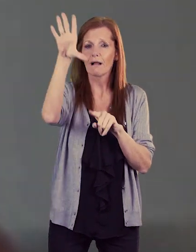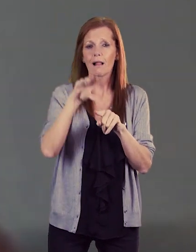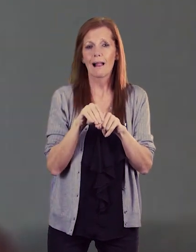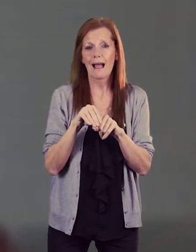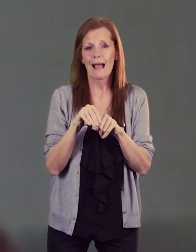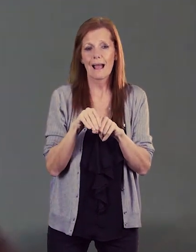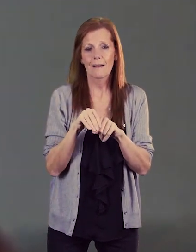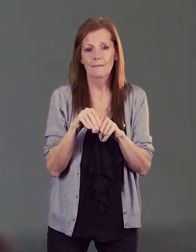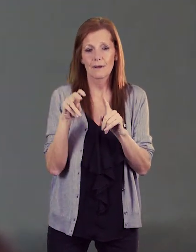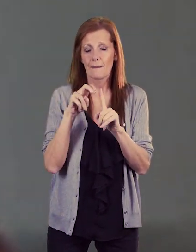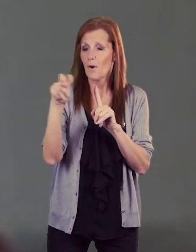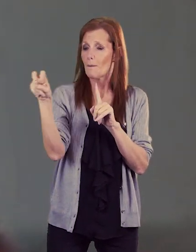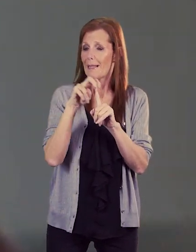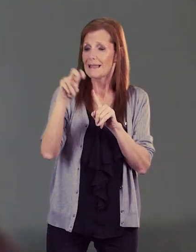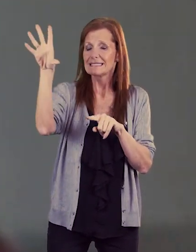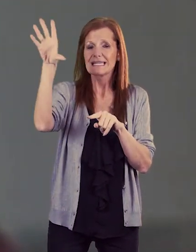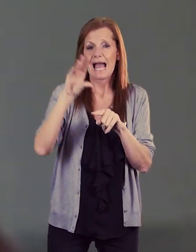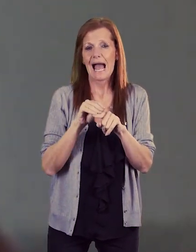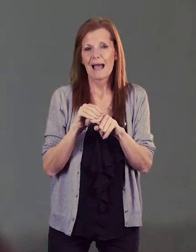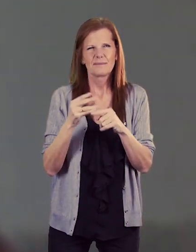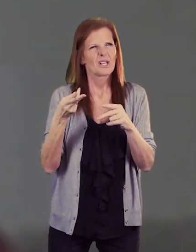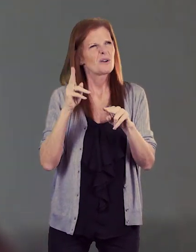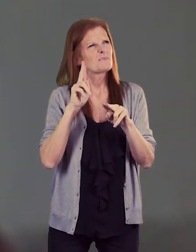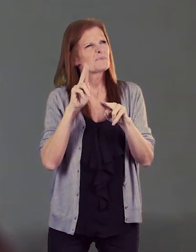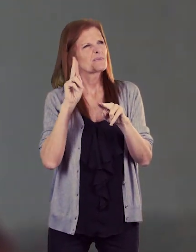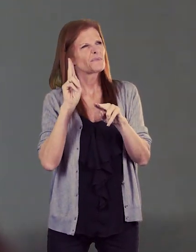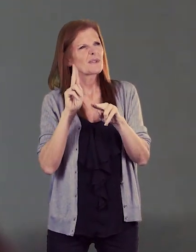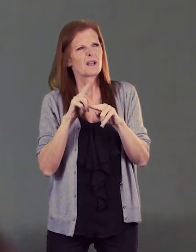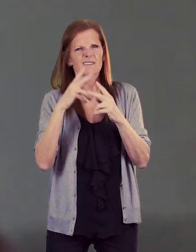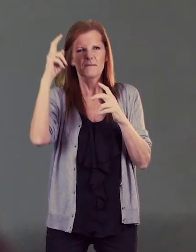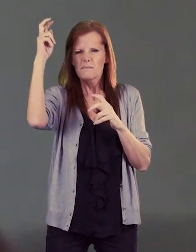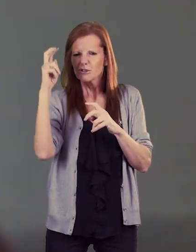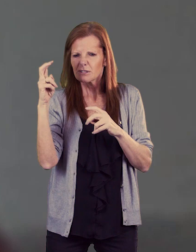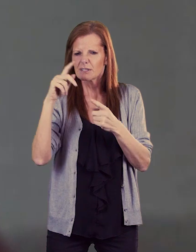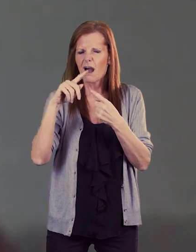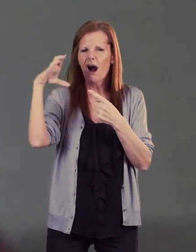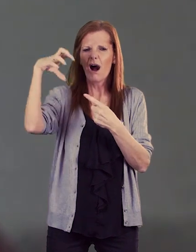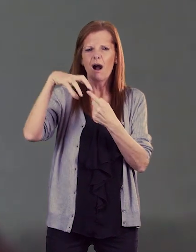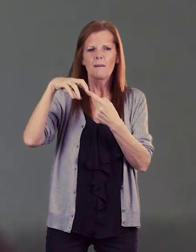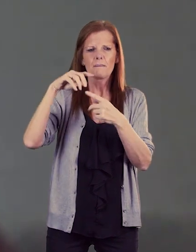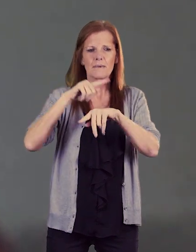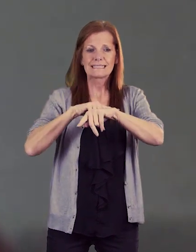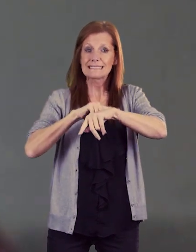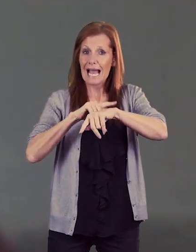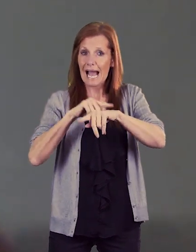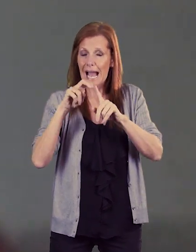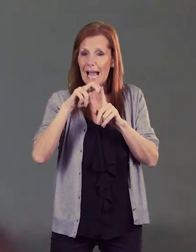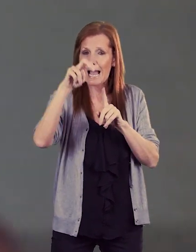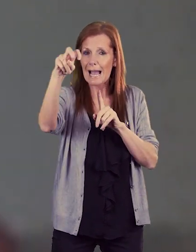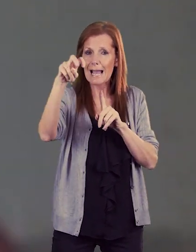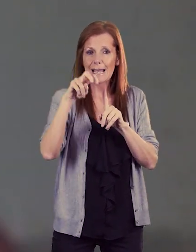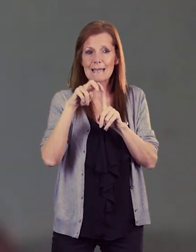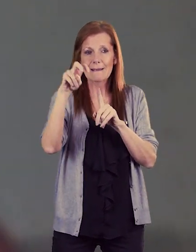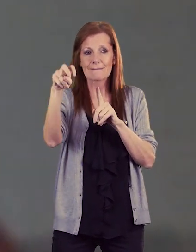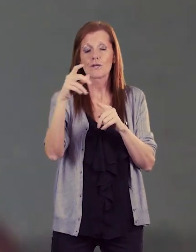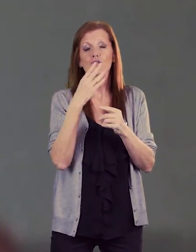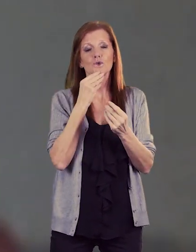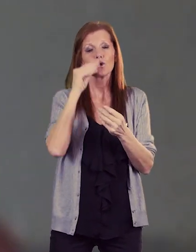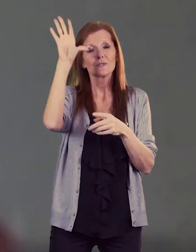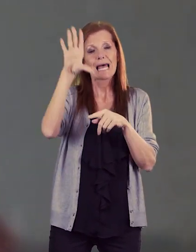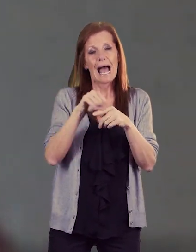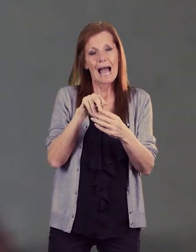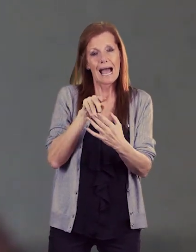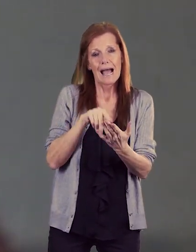you know um mobility apps so I might research bus stops bus stations journey times yeah using apps